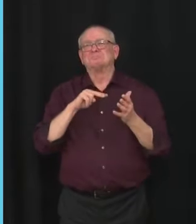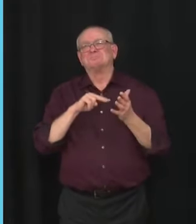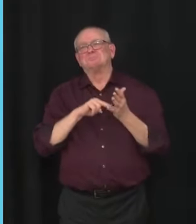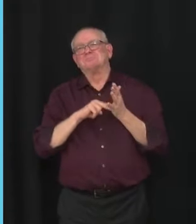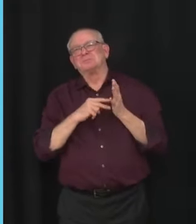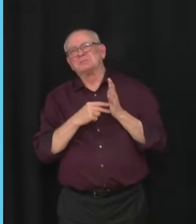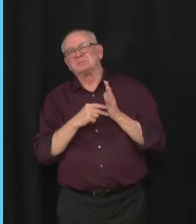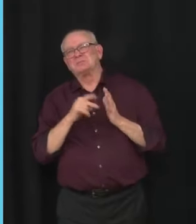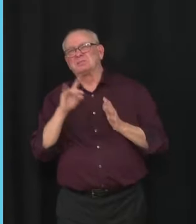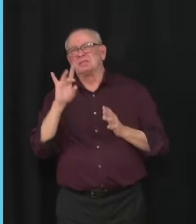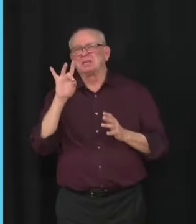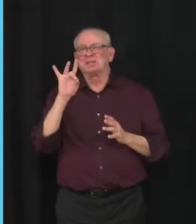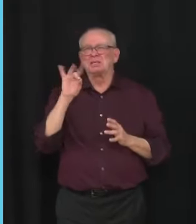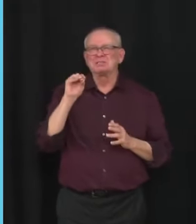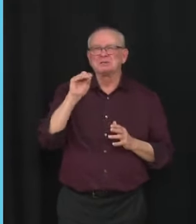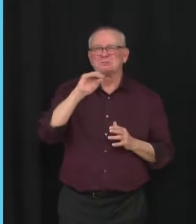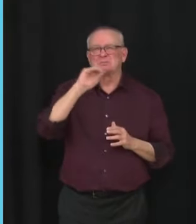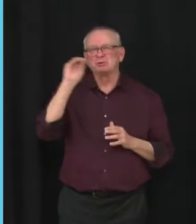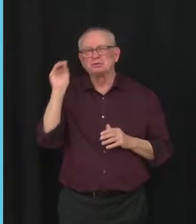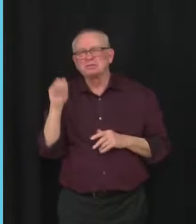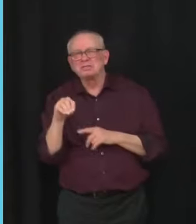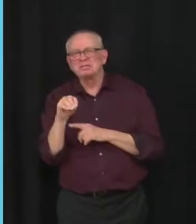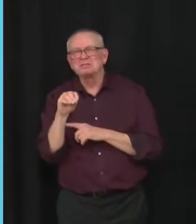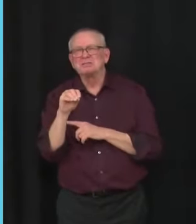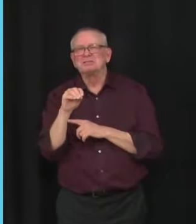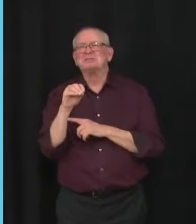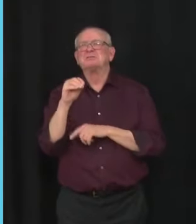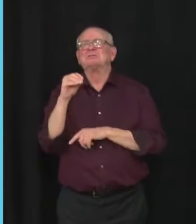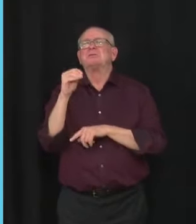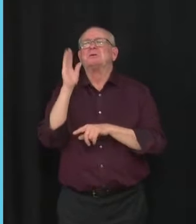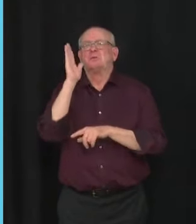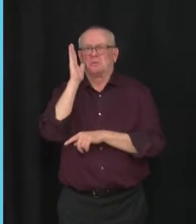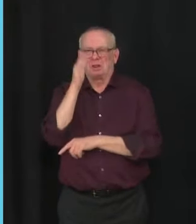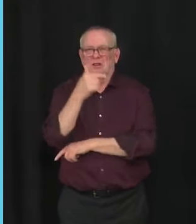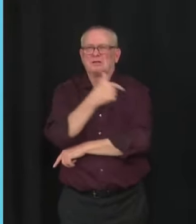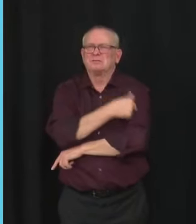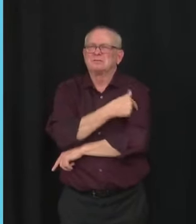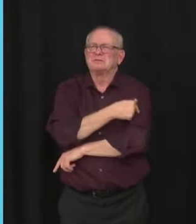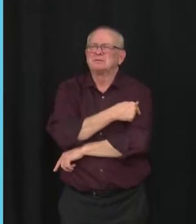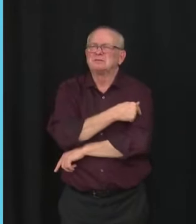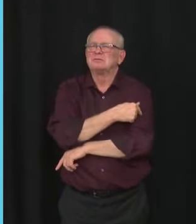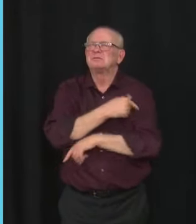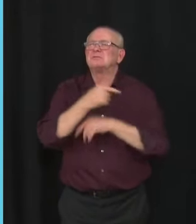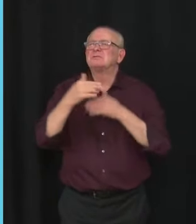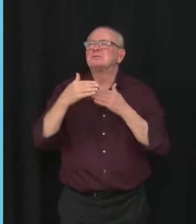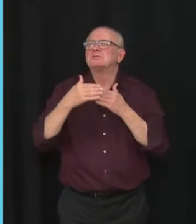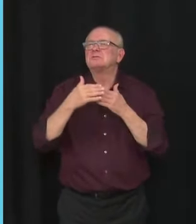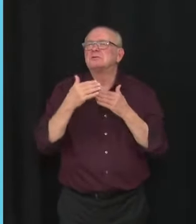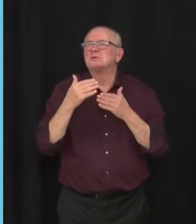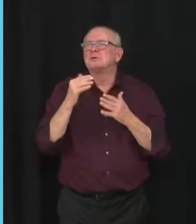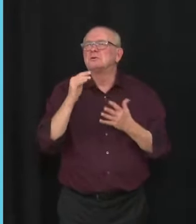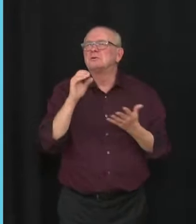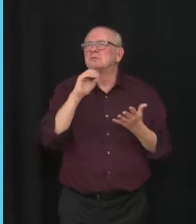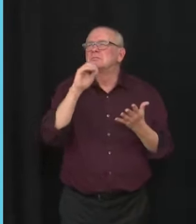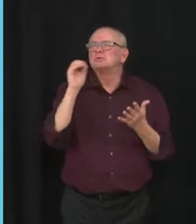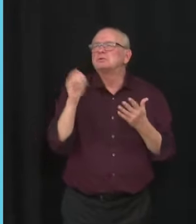vaccinated, when and what number or benchmark can we look at to have restrictions lifted?